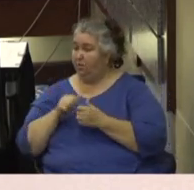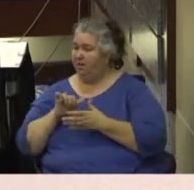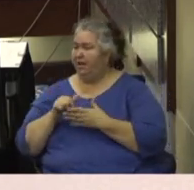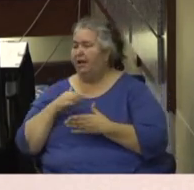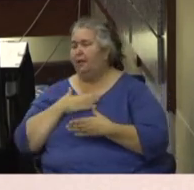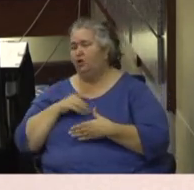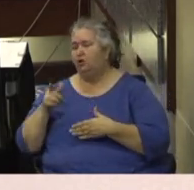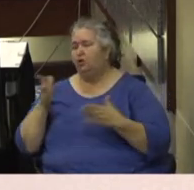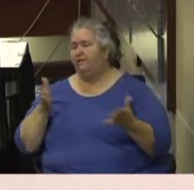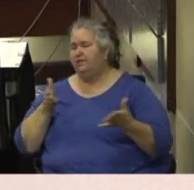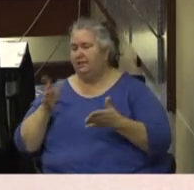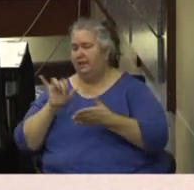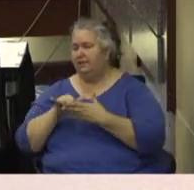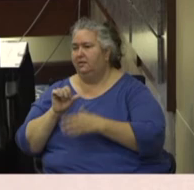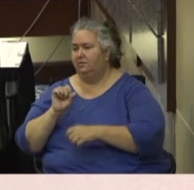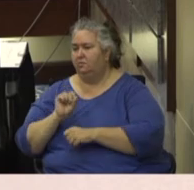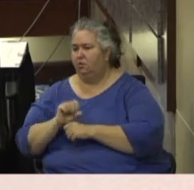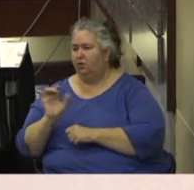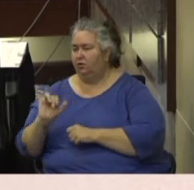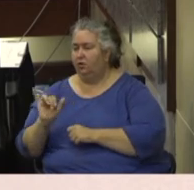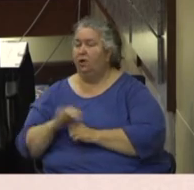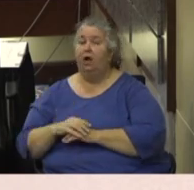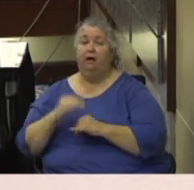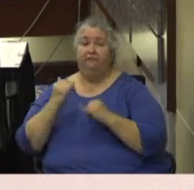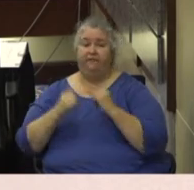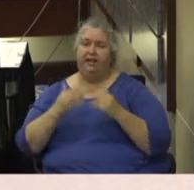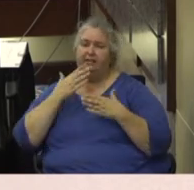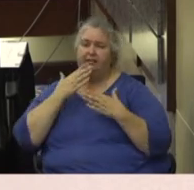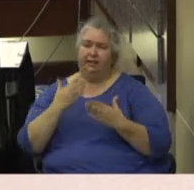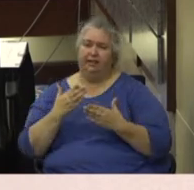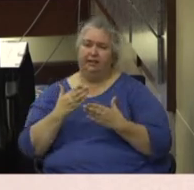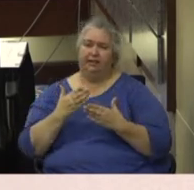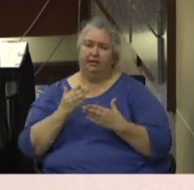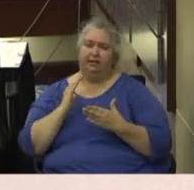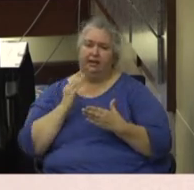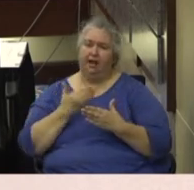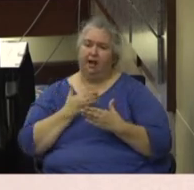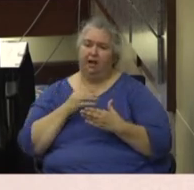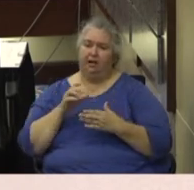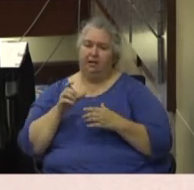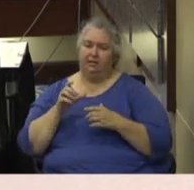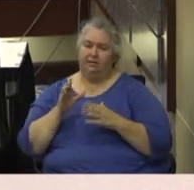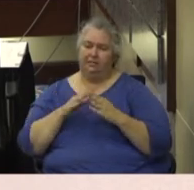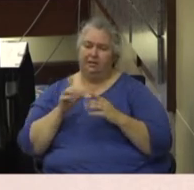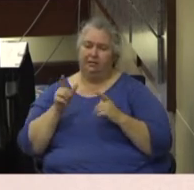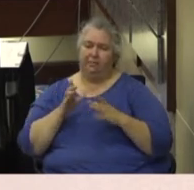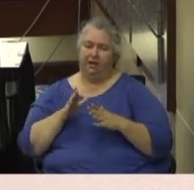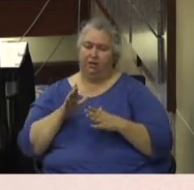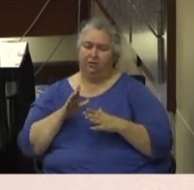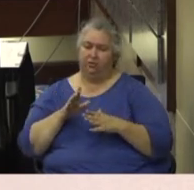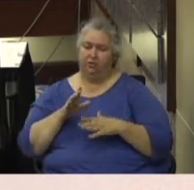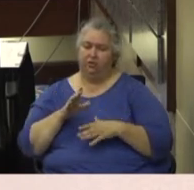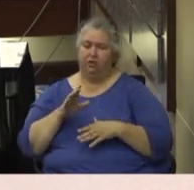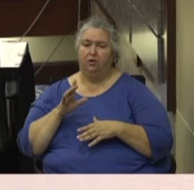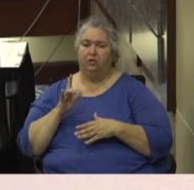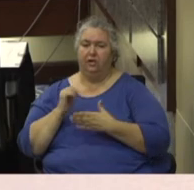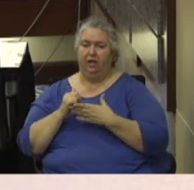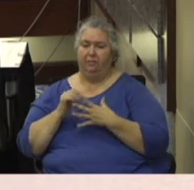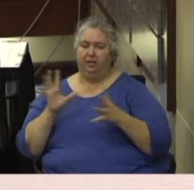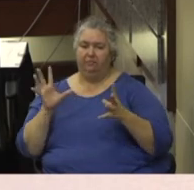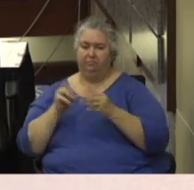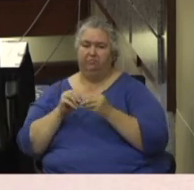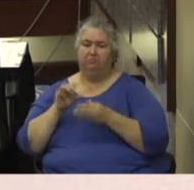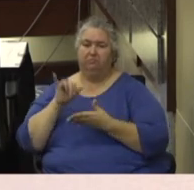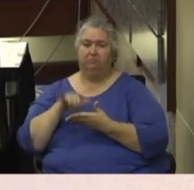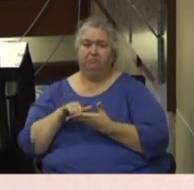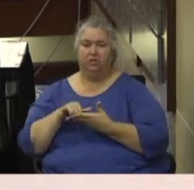uh, this, this work as well. Uh, finally, I want to thank, uh, our deputy city manager Bradley Ford for, uh, helping to put this together. I think this is,